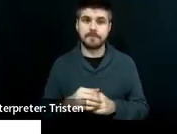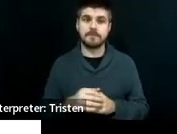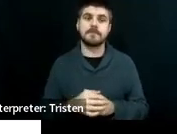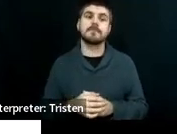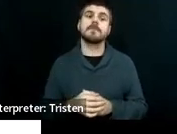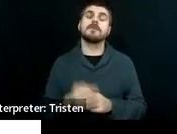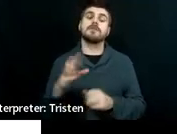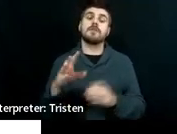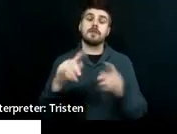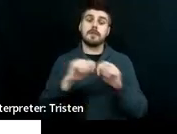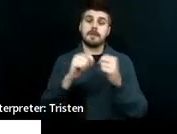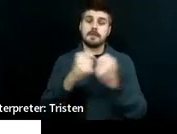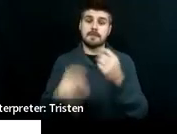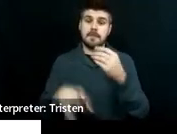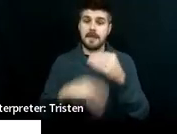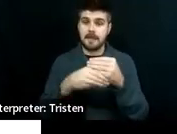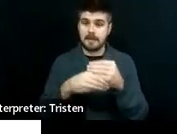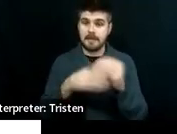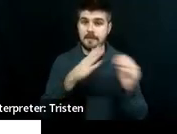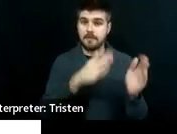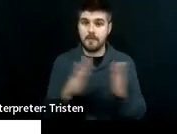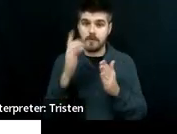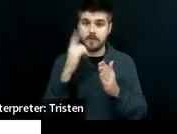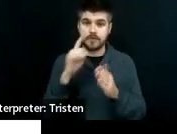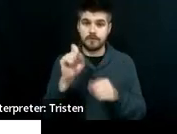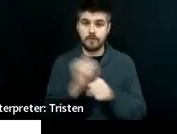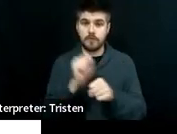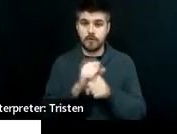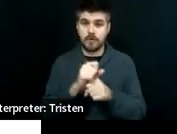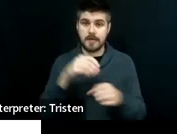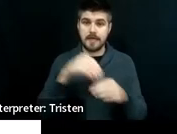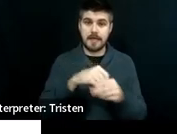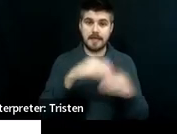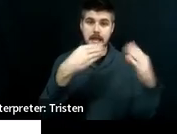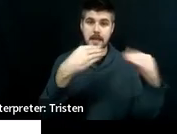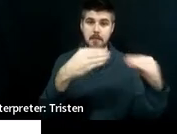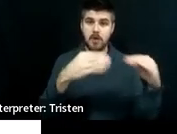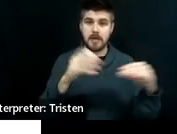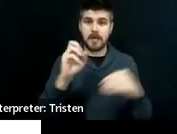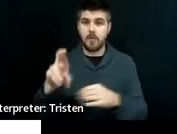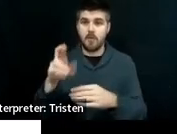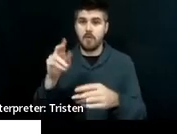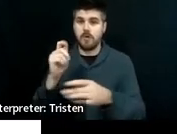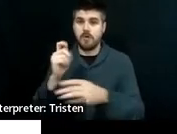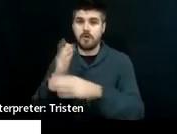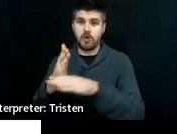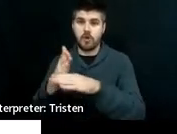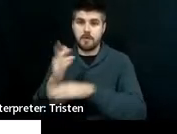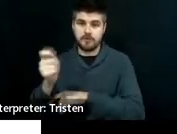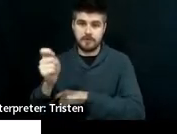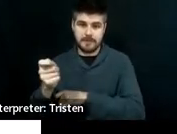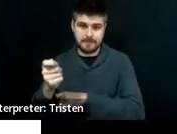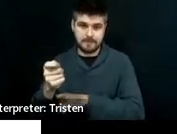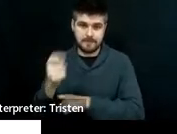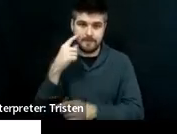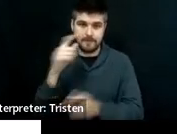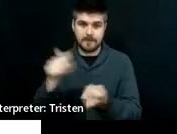team added in preparation for working in marketing or carpentry to this particular goal because it made sense.